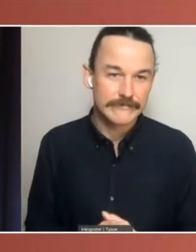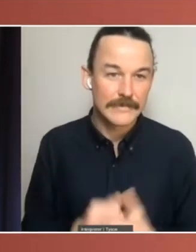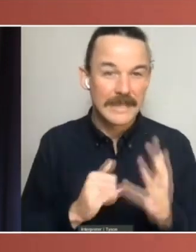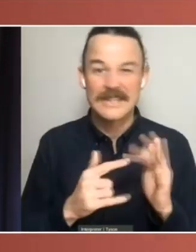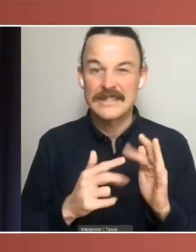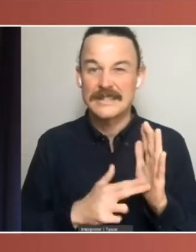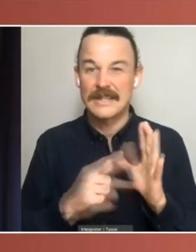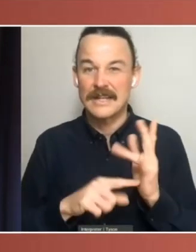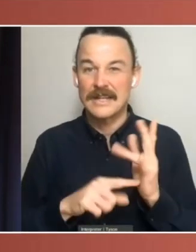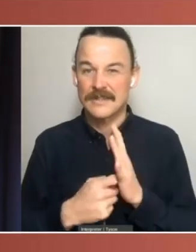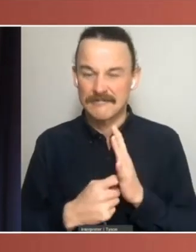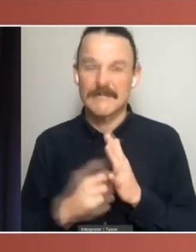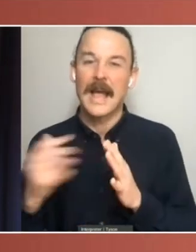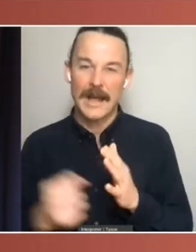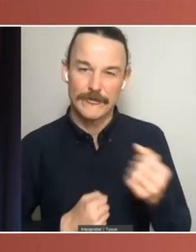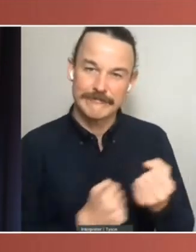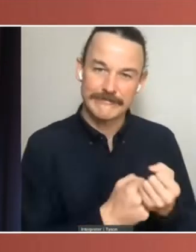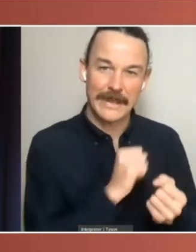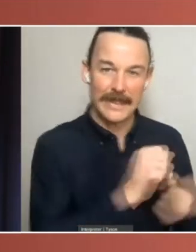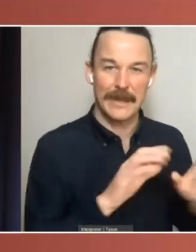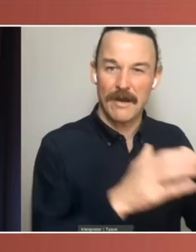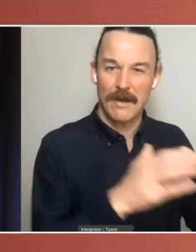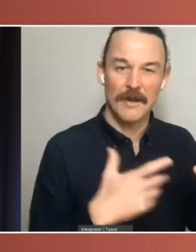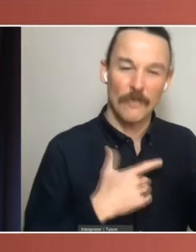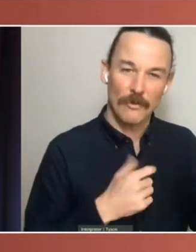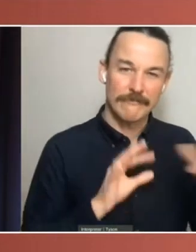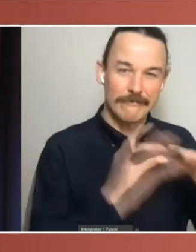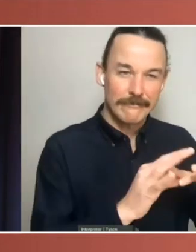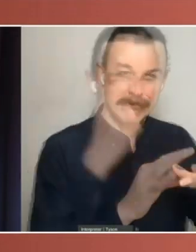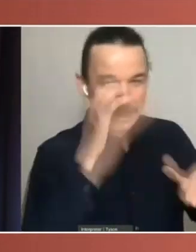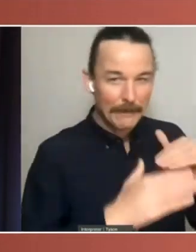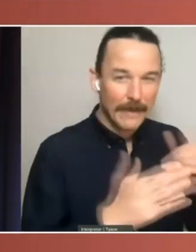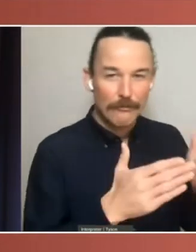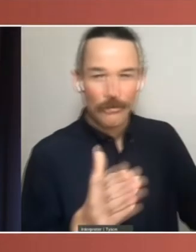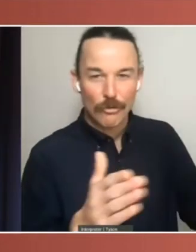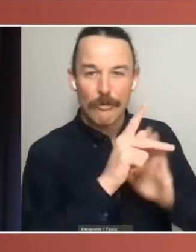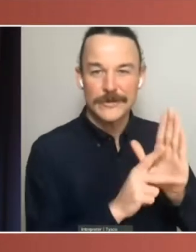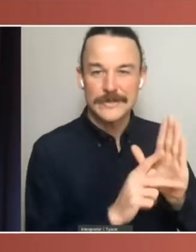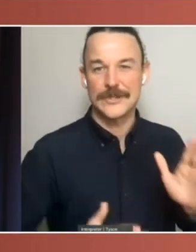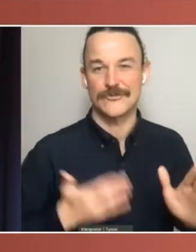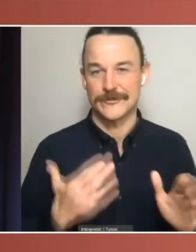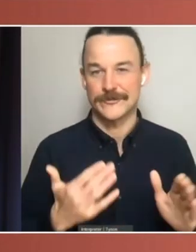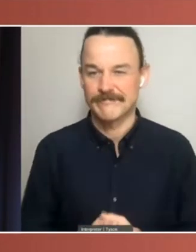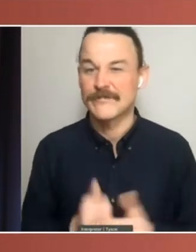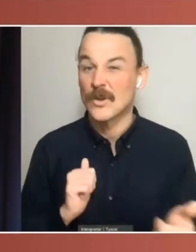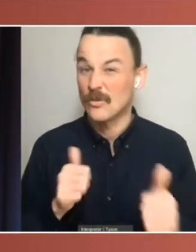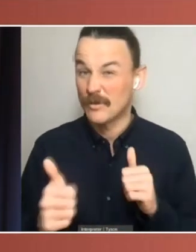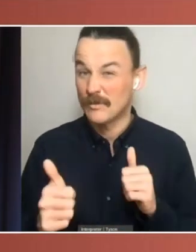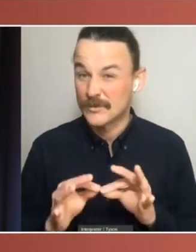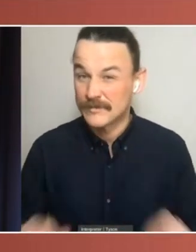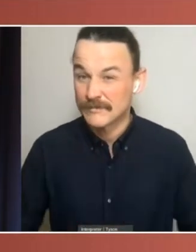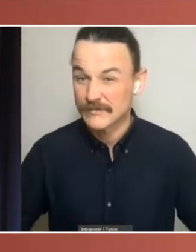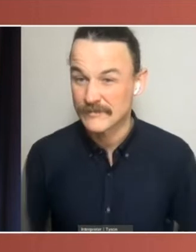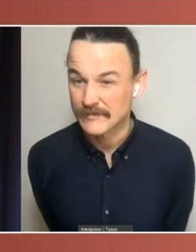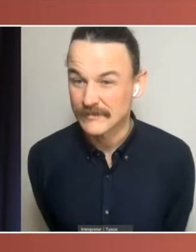and to broader policy interests, not their states exclusively. The Senate's proportionality means it is more